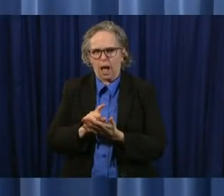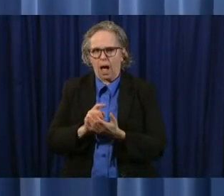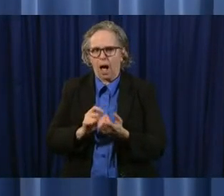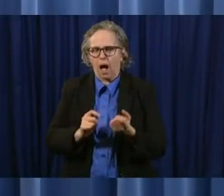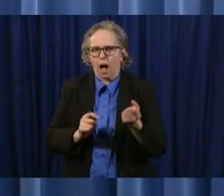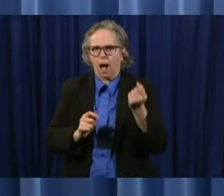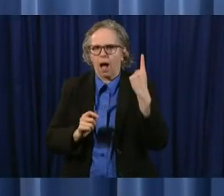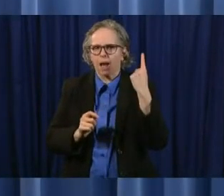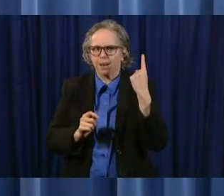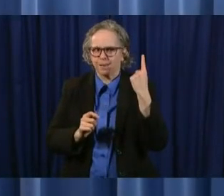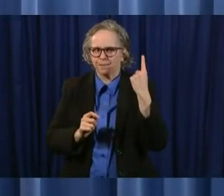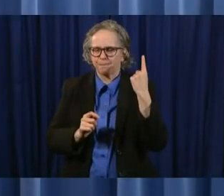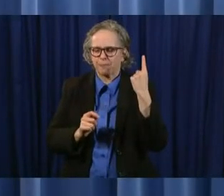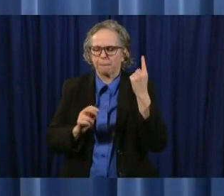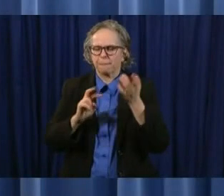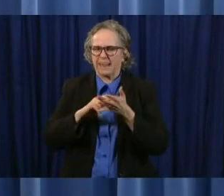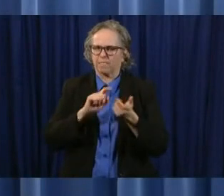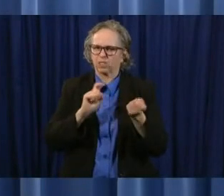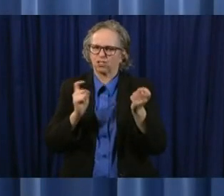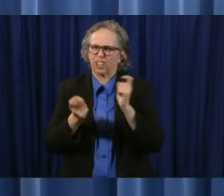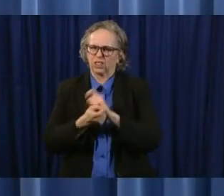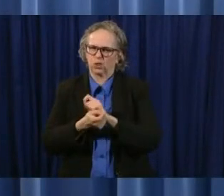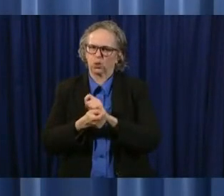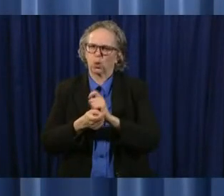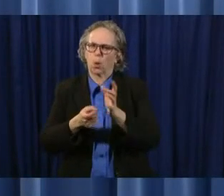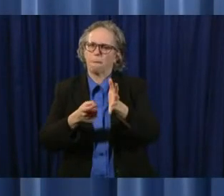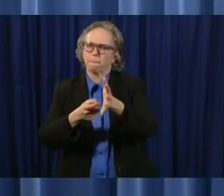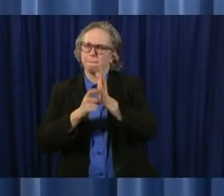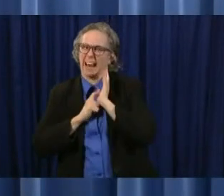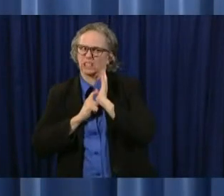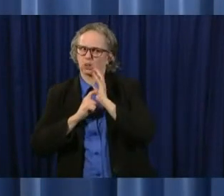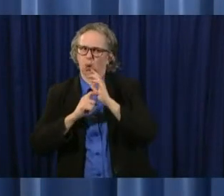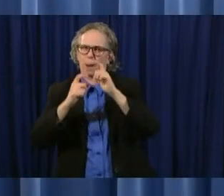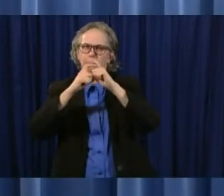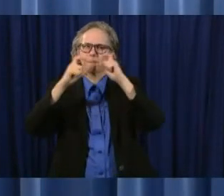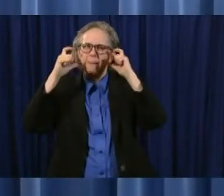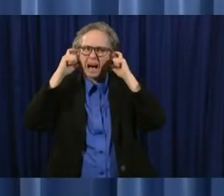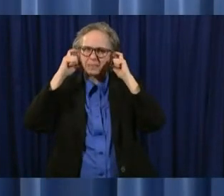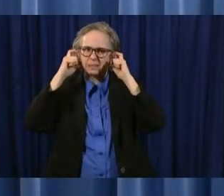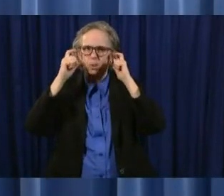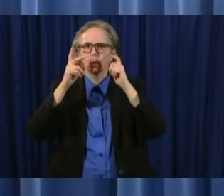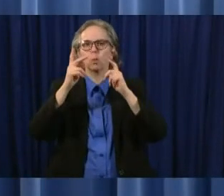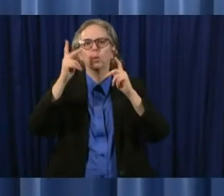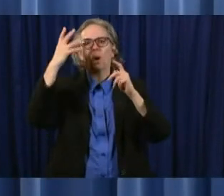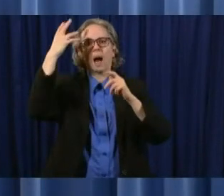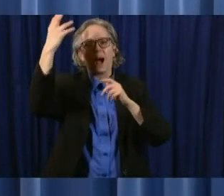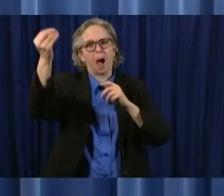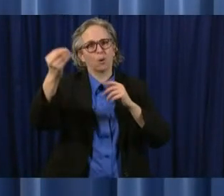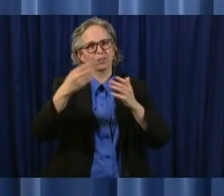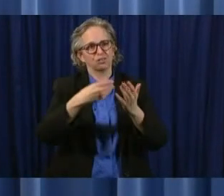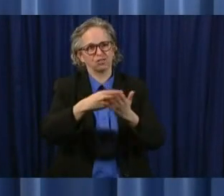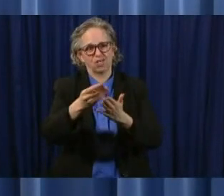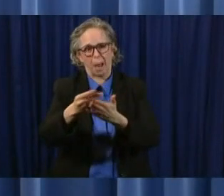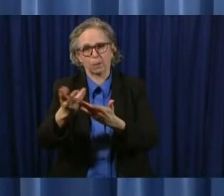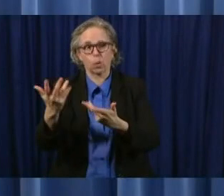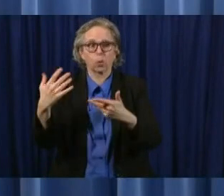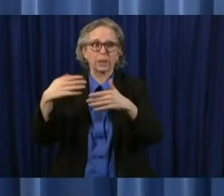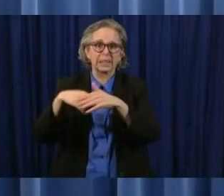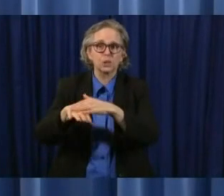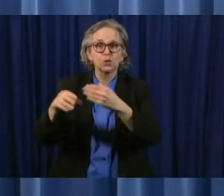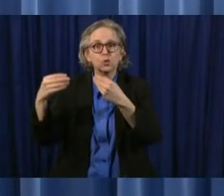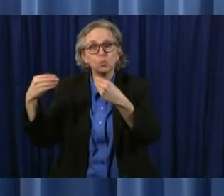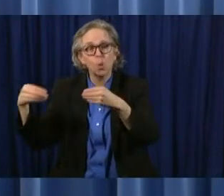mask requirement for people who are shopping uh going into a retail uh business